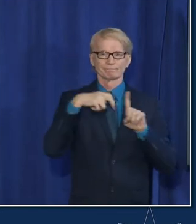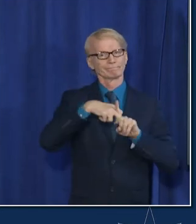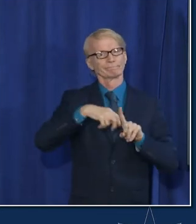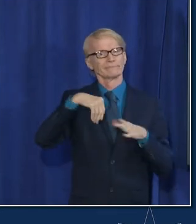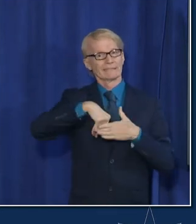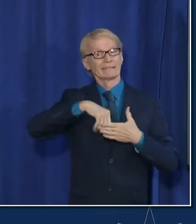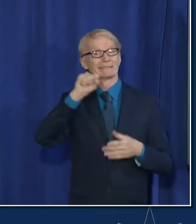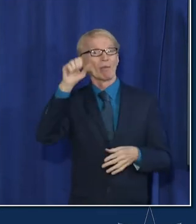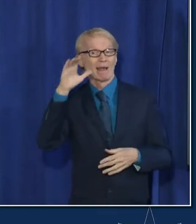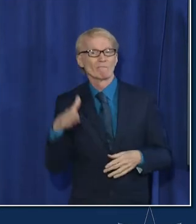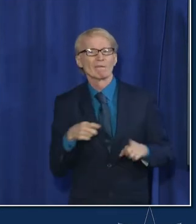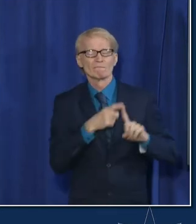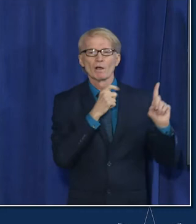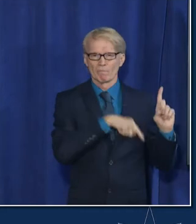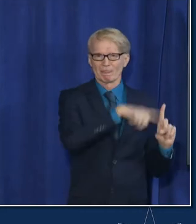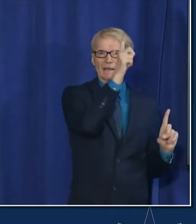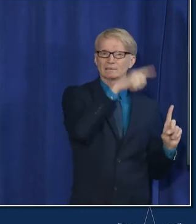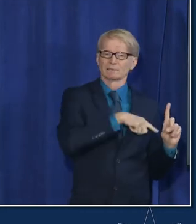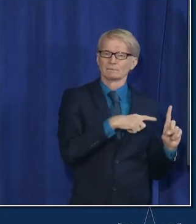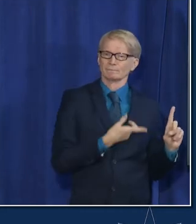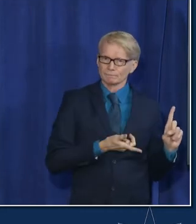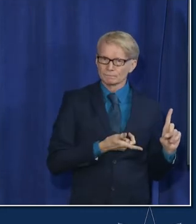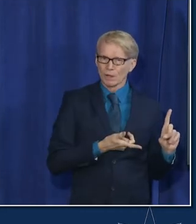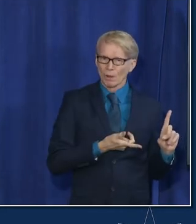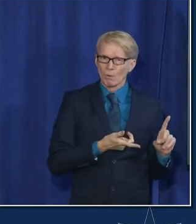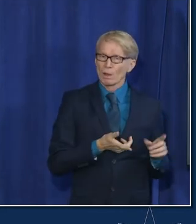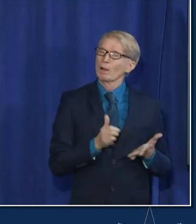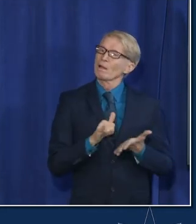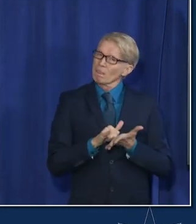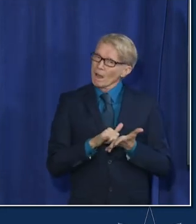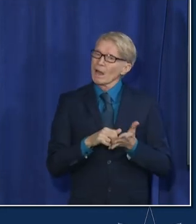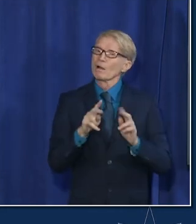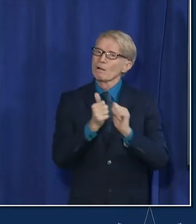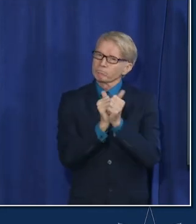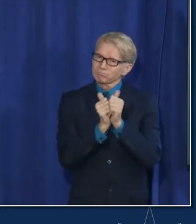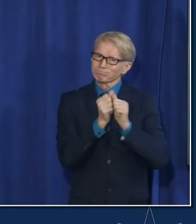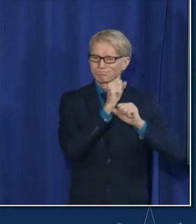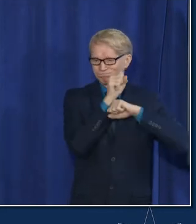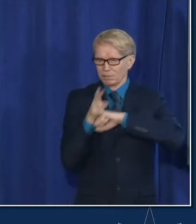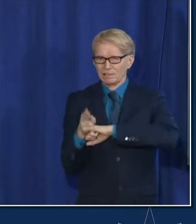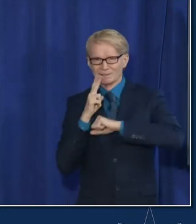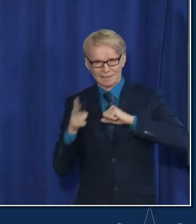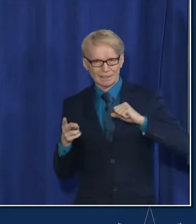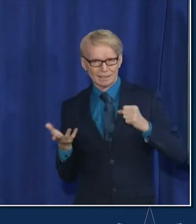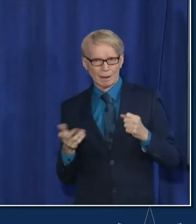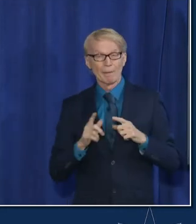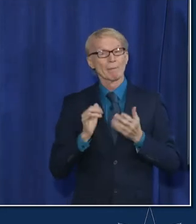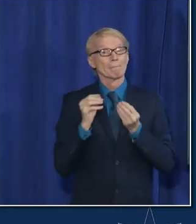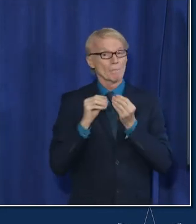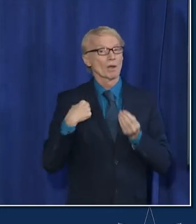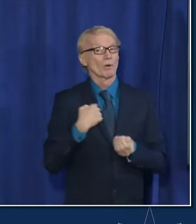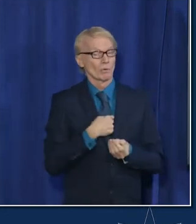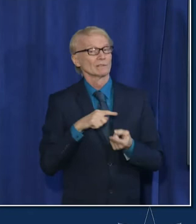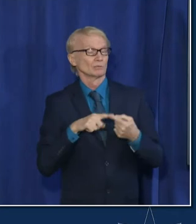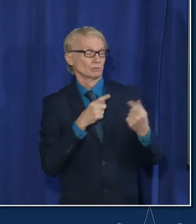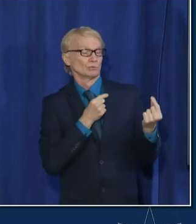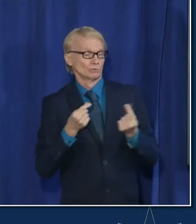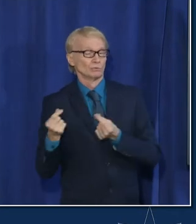south africa is that omicron variant so it's clearly quite competitive we there's more to do but that's part of why we're worried